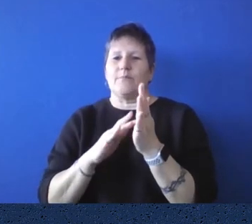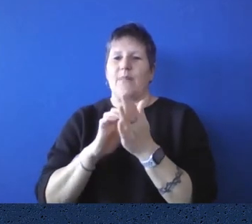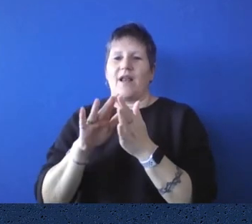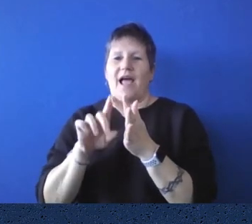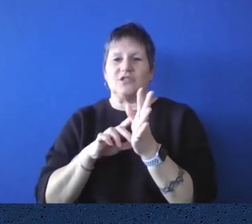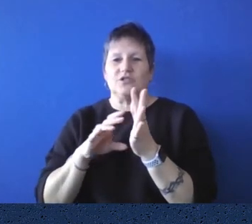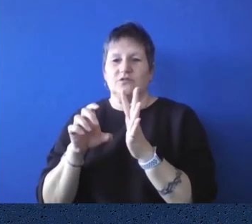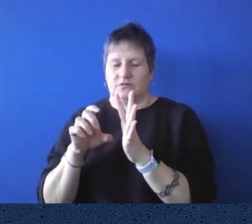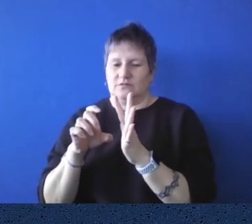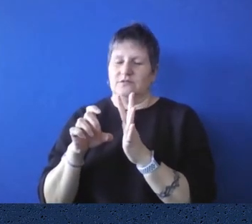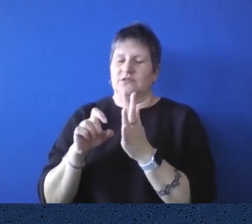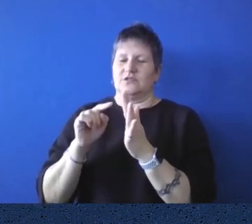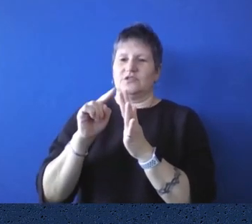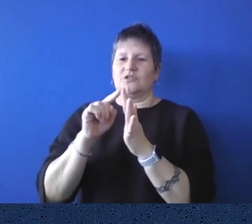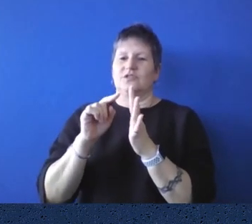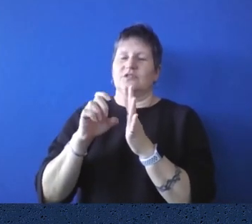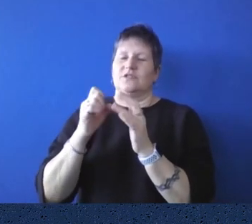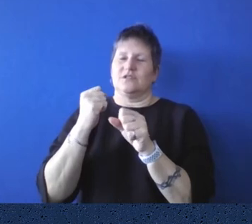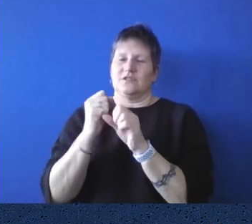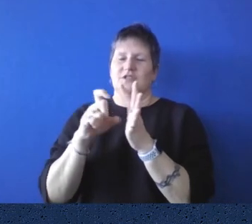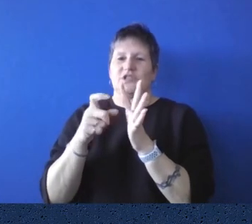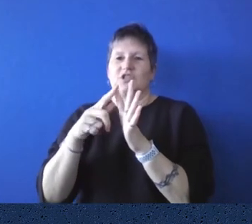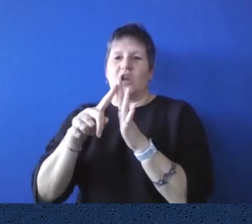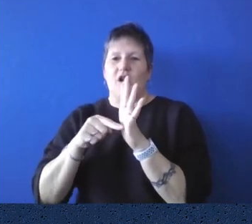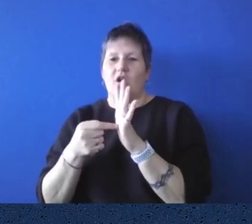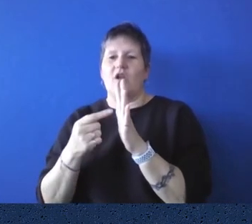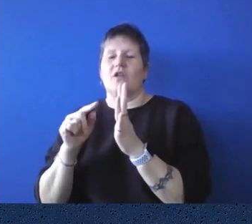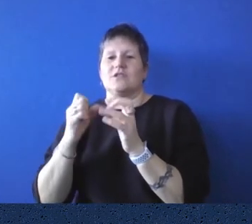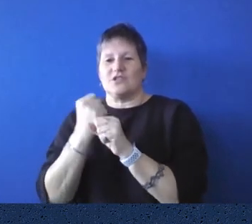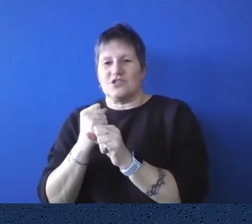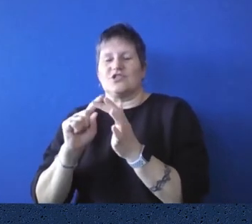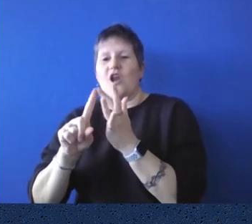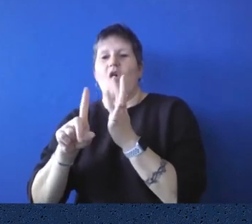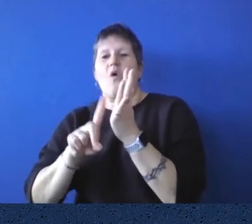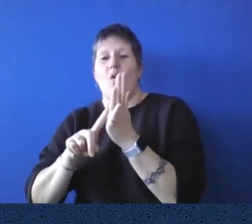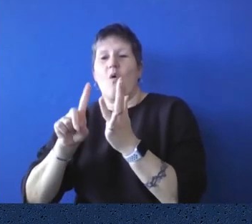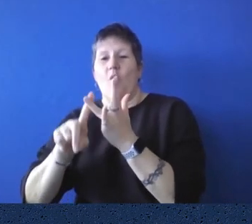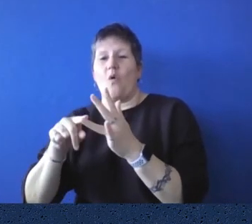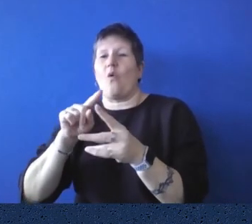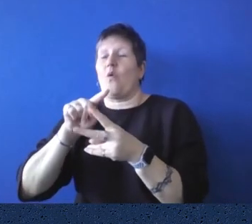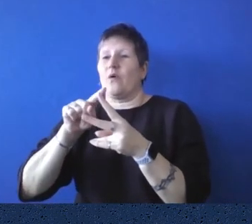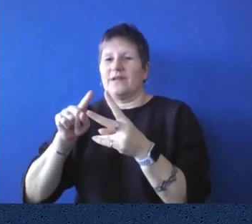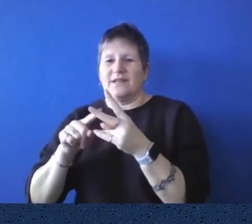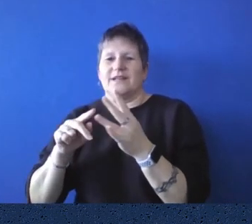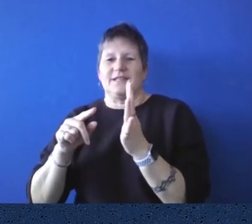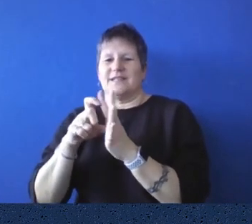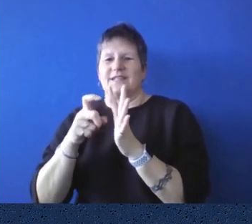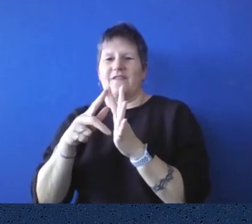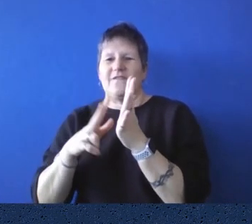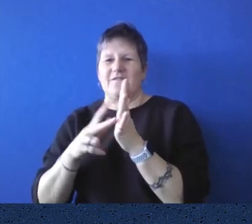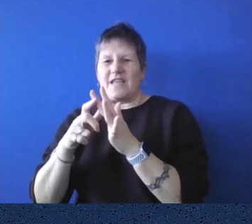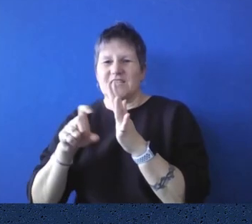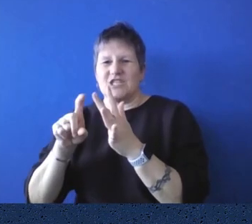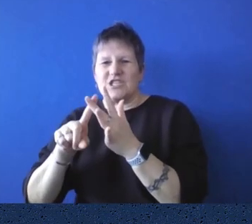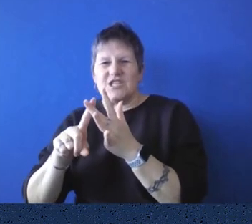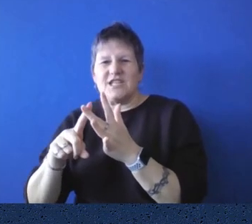And the interesting thing for me about that is it was a time of looking out and it was less about religious control and more about looking to the land and